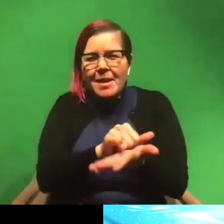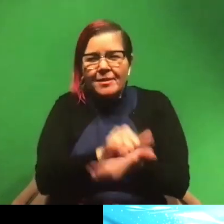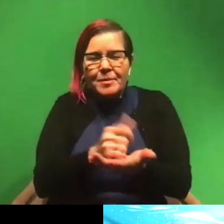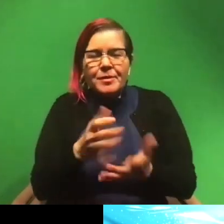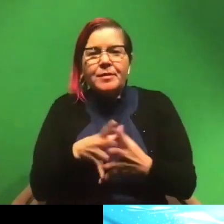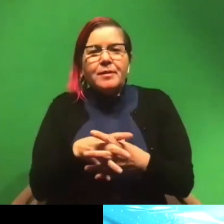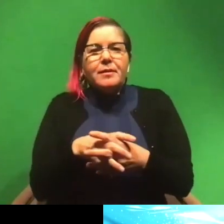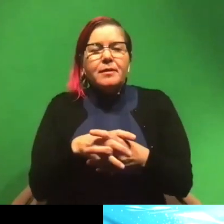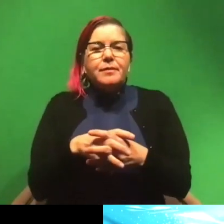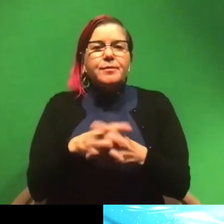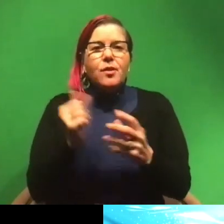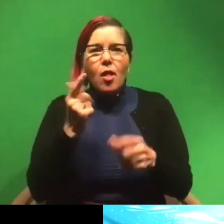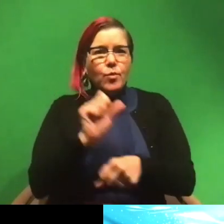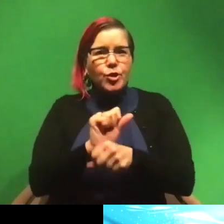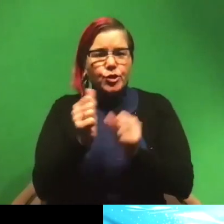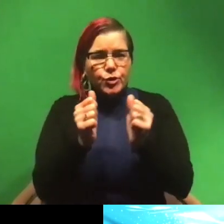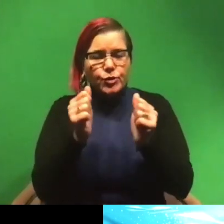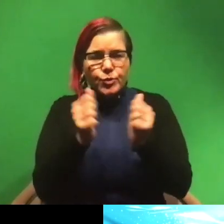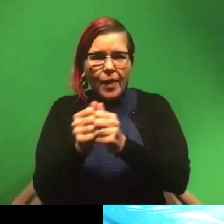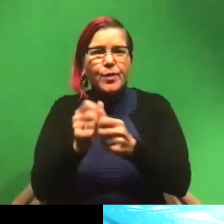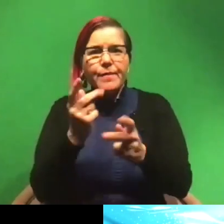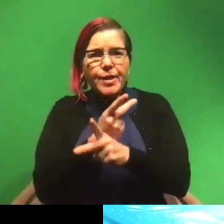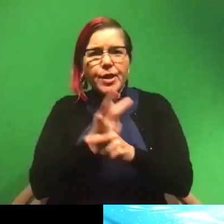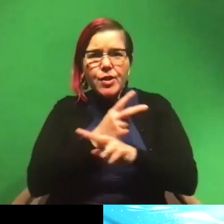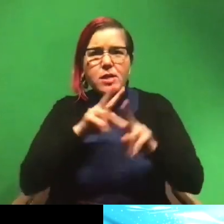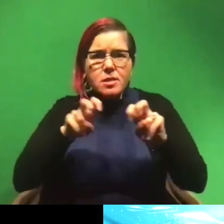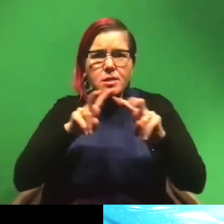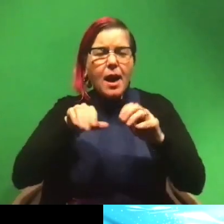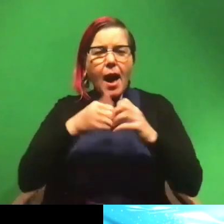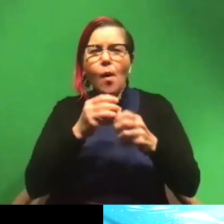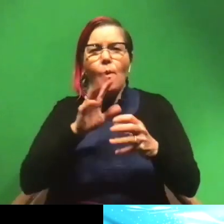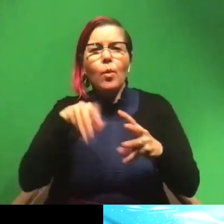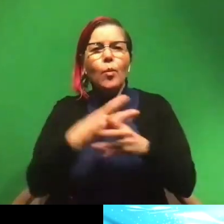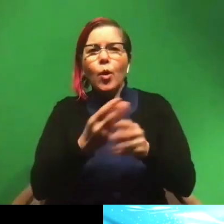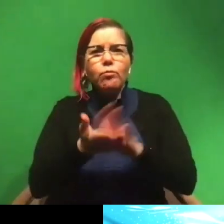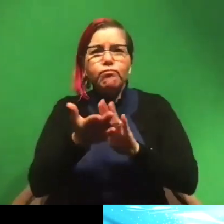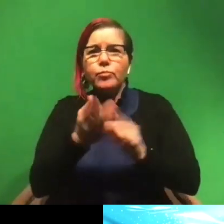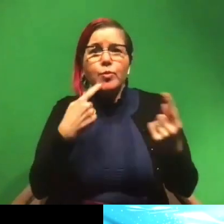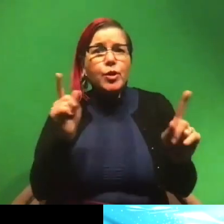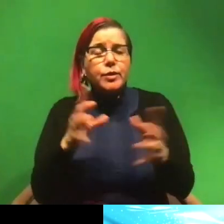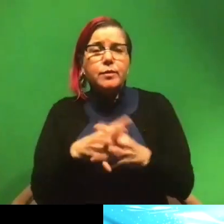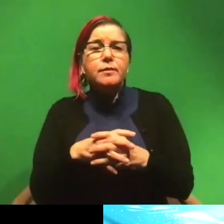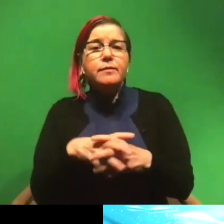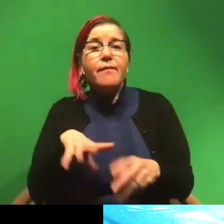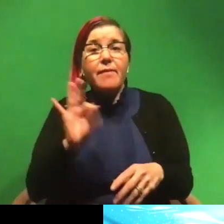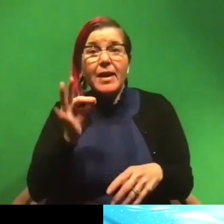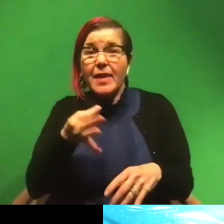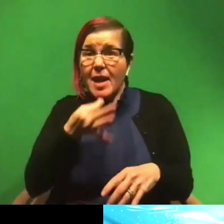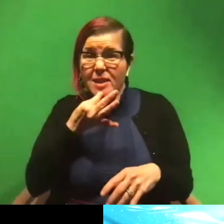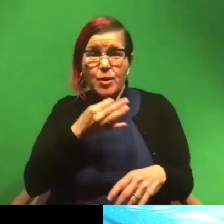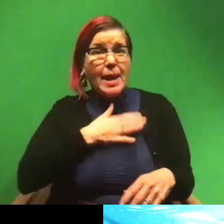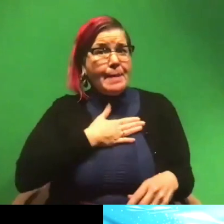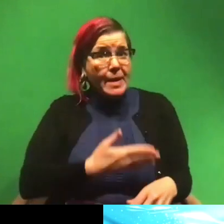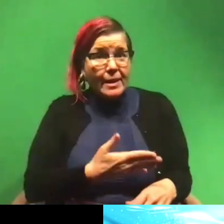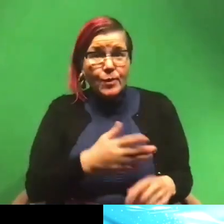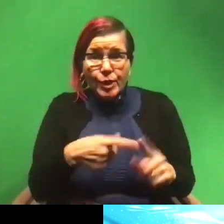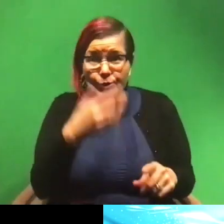working together to figure out the truth of the way the world works. Yeah. And yeah, finding the expert and admitting you don't know is so,